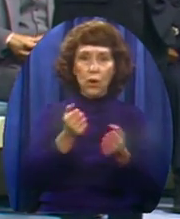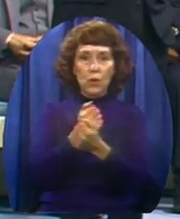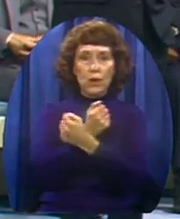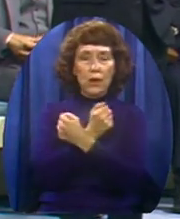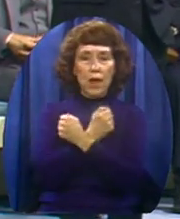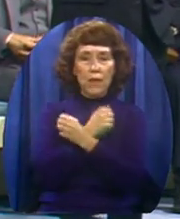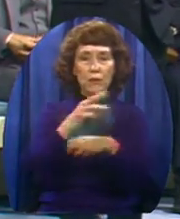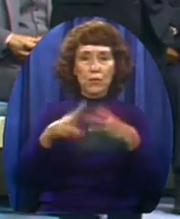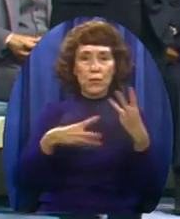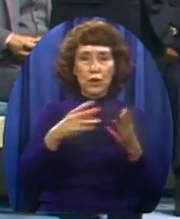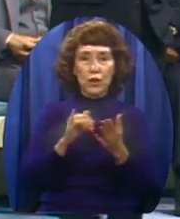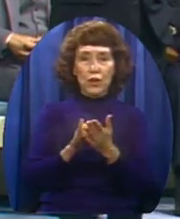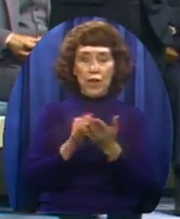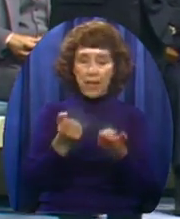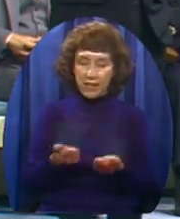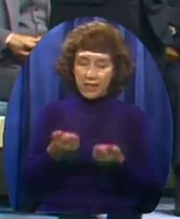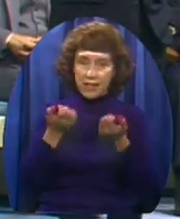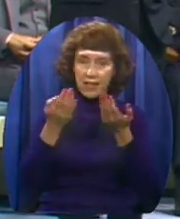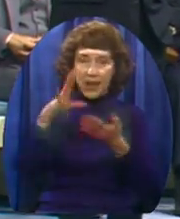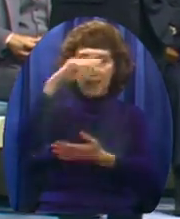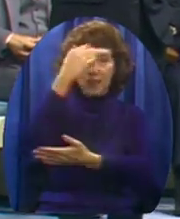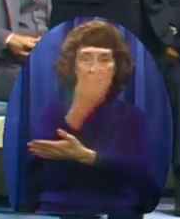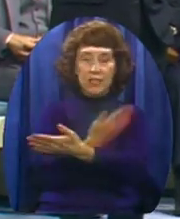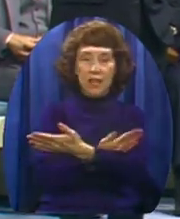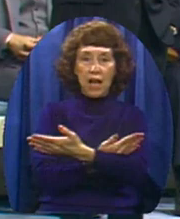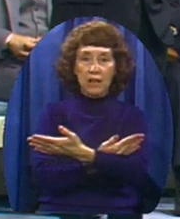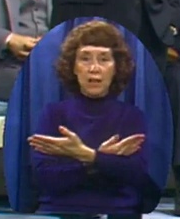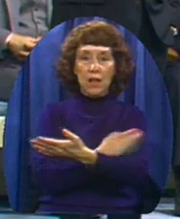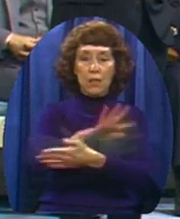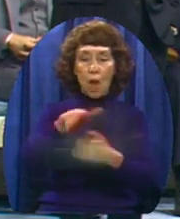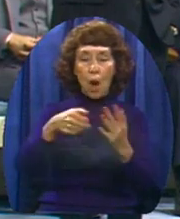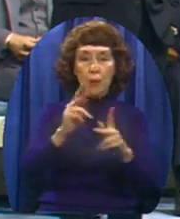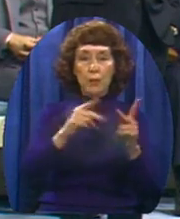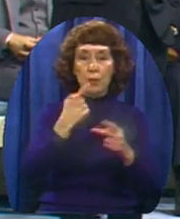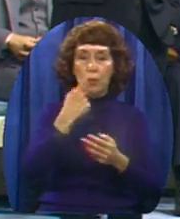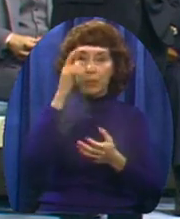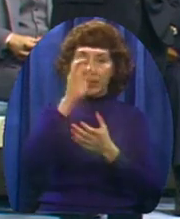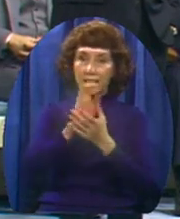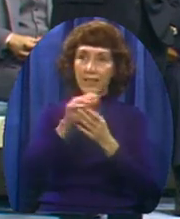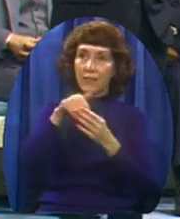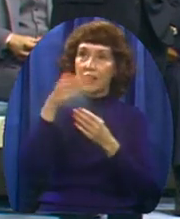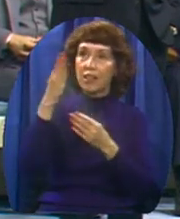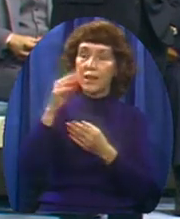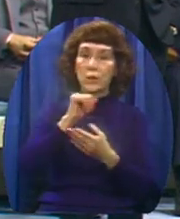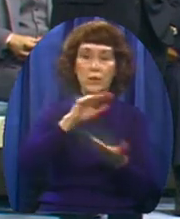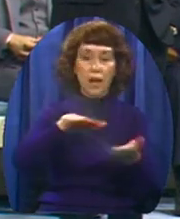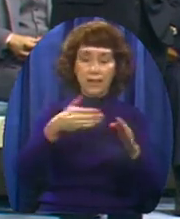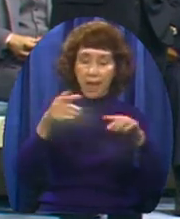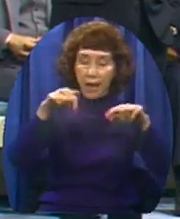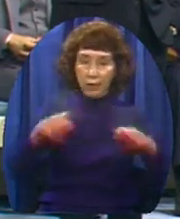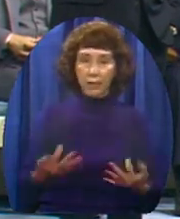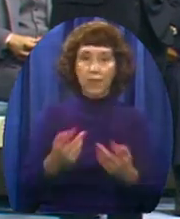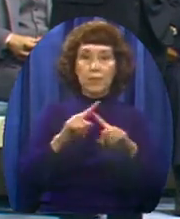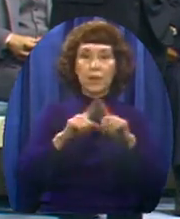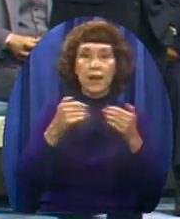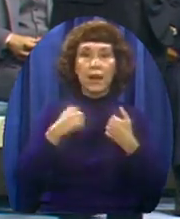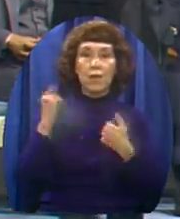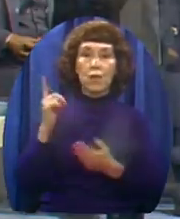that believe in him Should never perish But have wonderful everlasting life